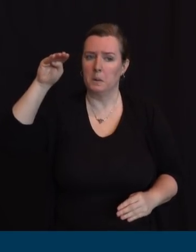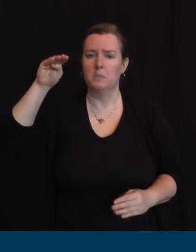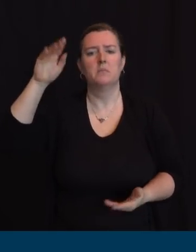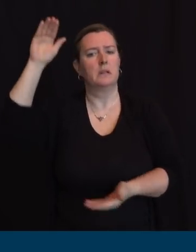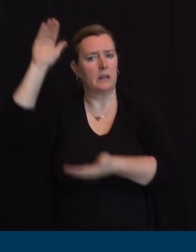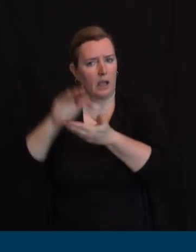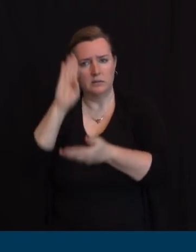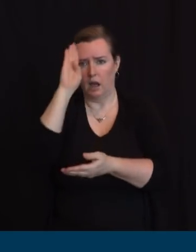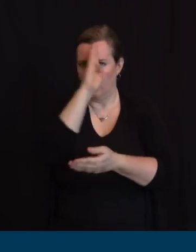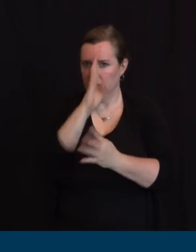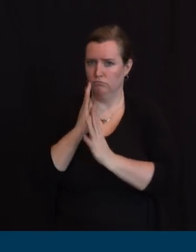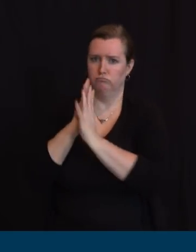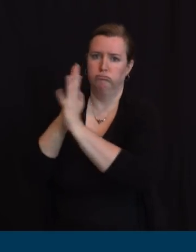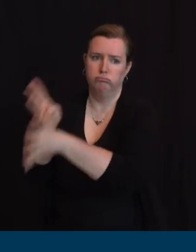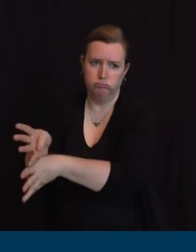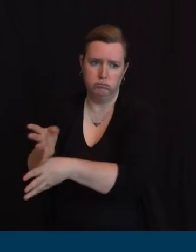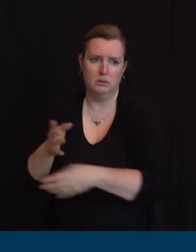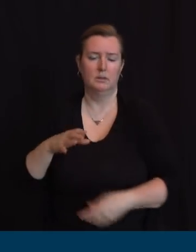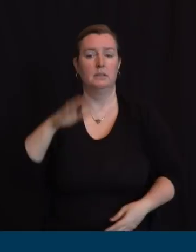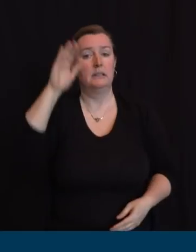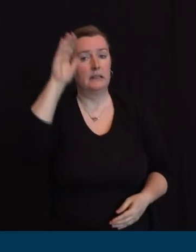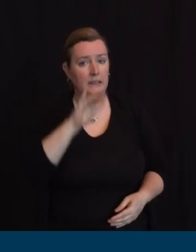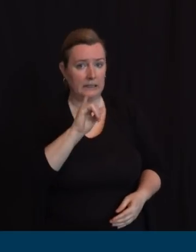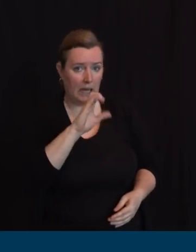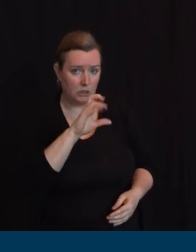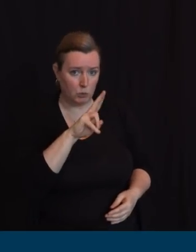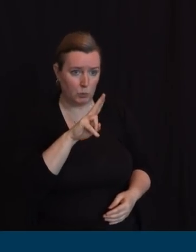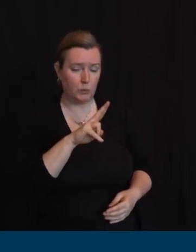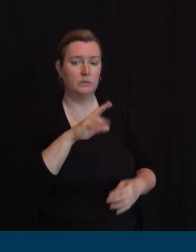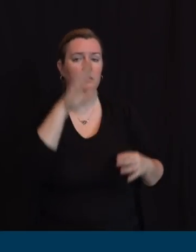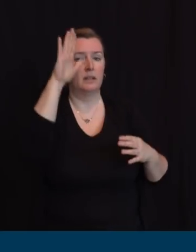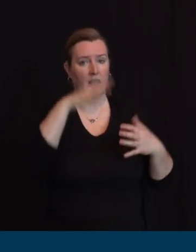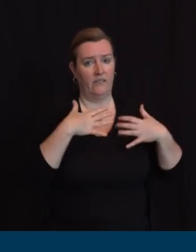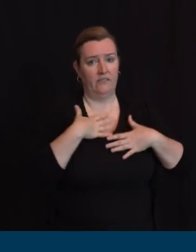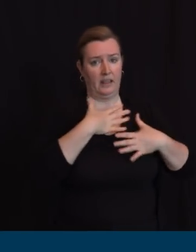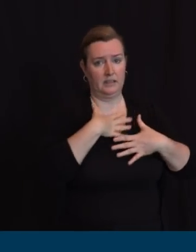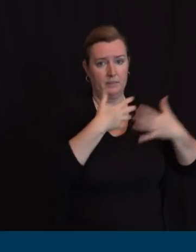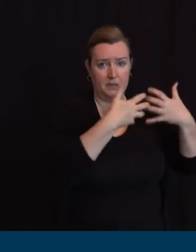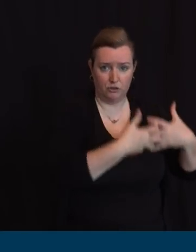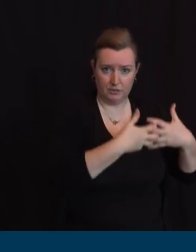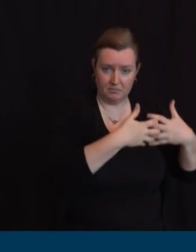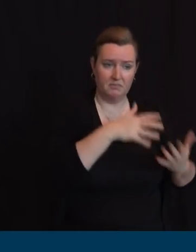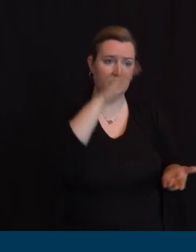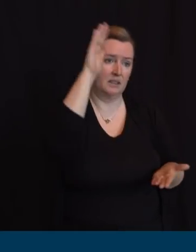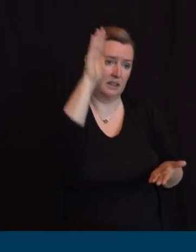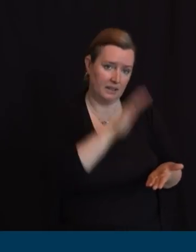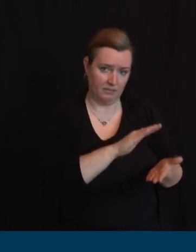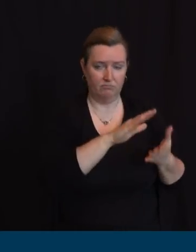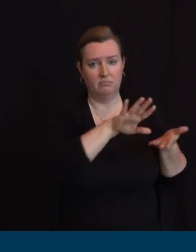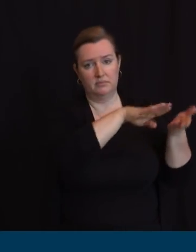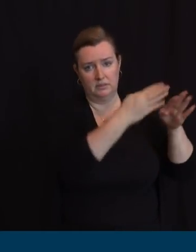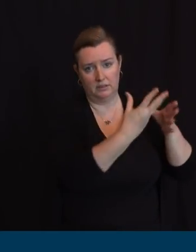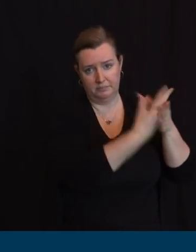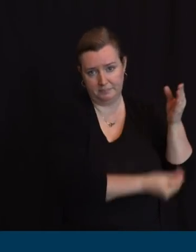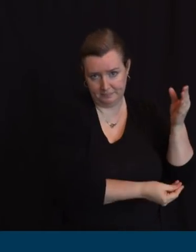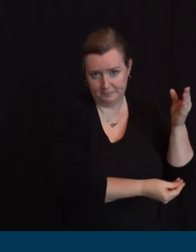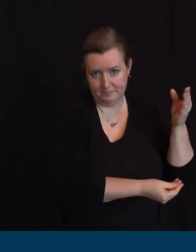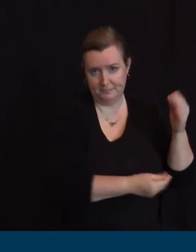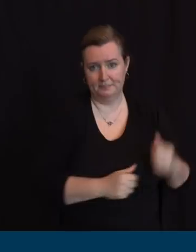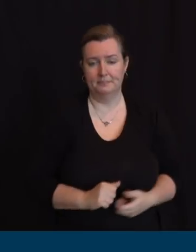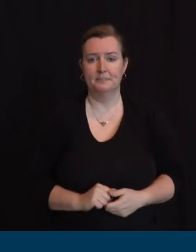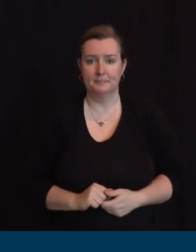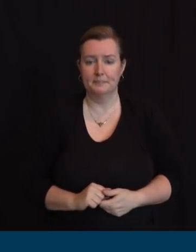intensive care beds, lower ventilators needed, and please God, lower fatalities. And while we're doing that,